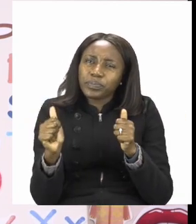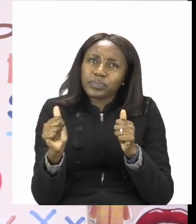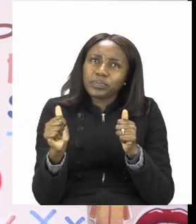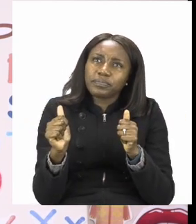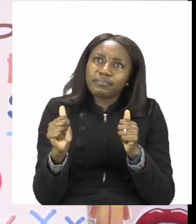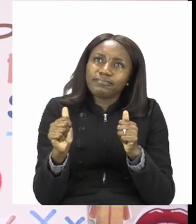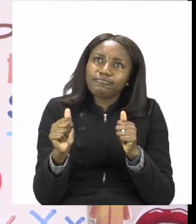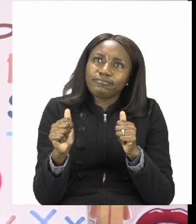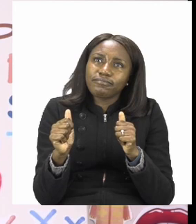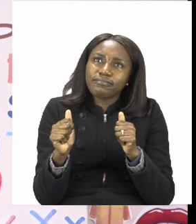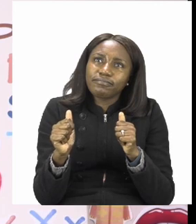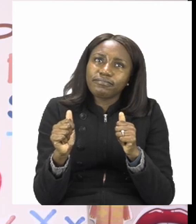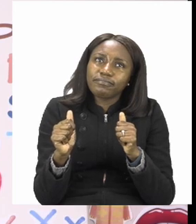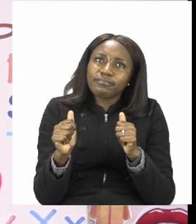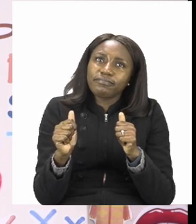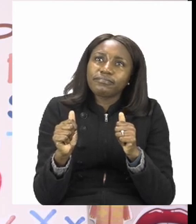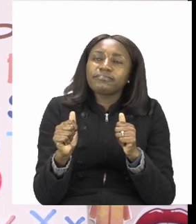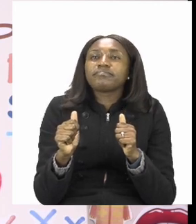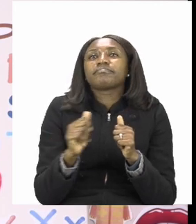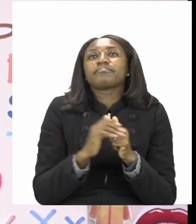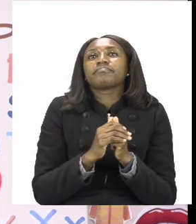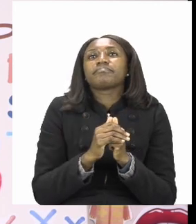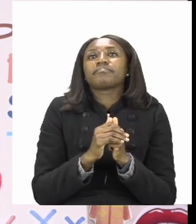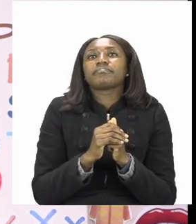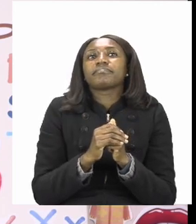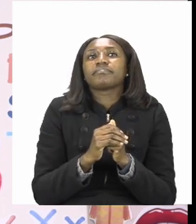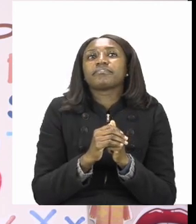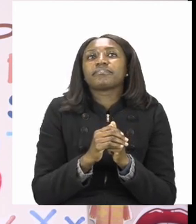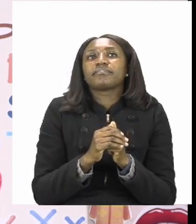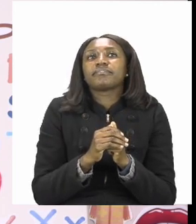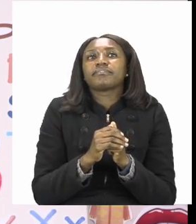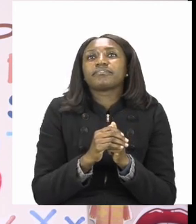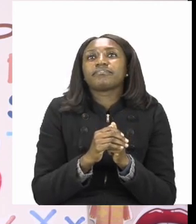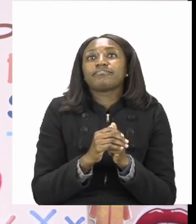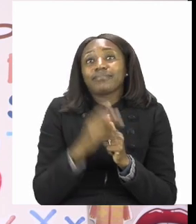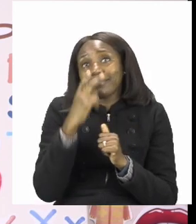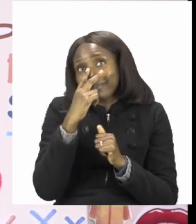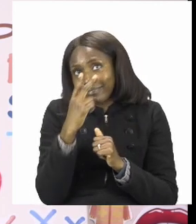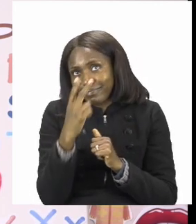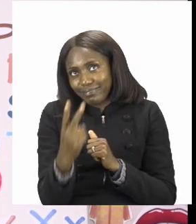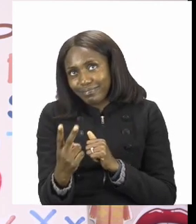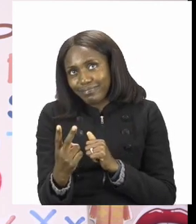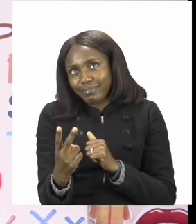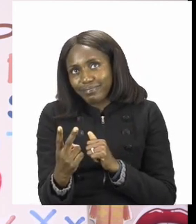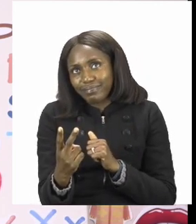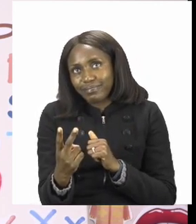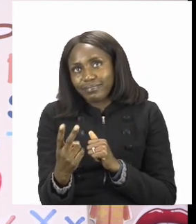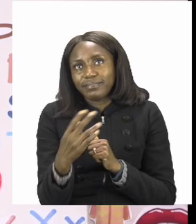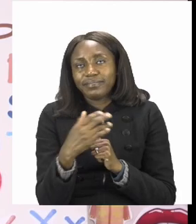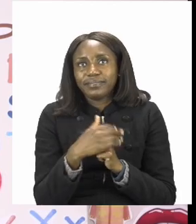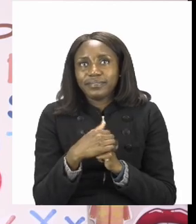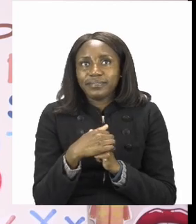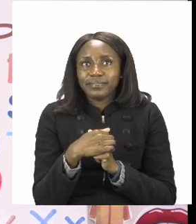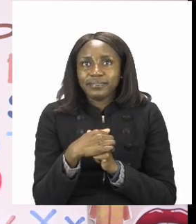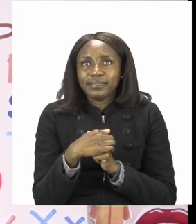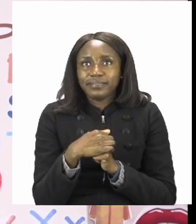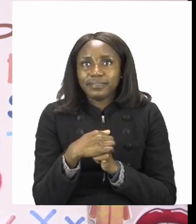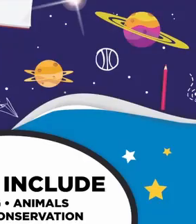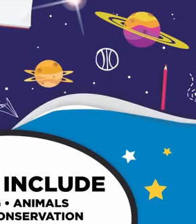sense and that they are written neatly. I'll see you when you're done after the advert break.